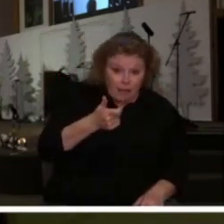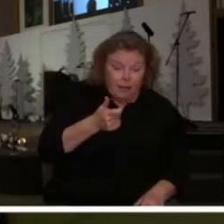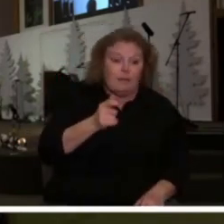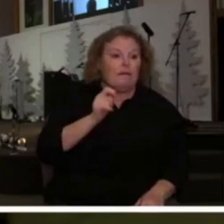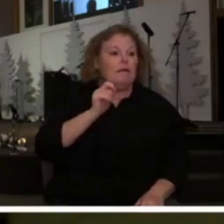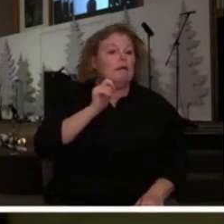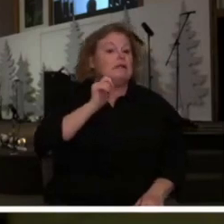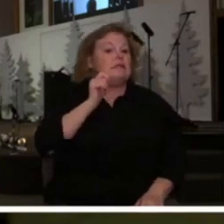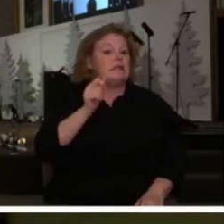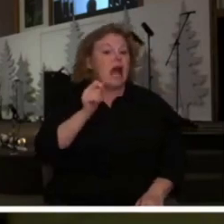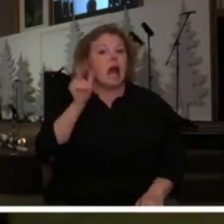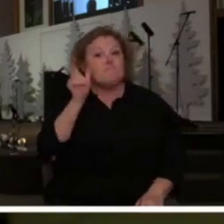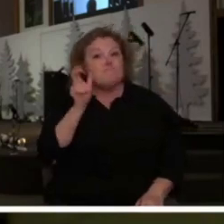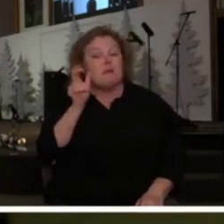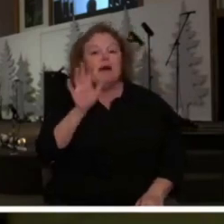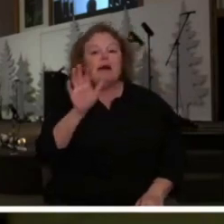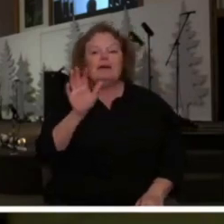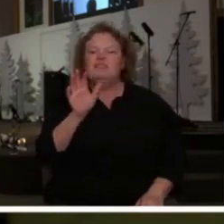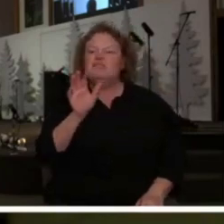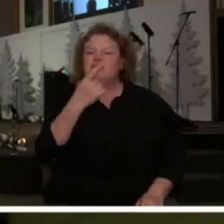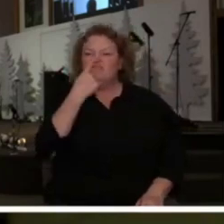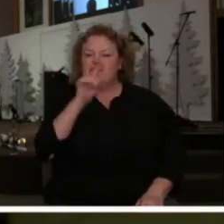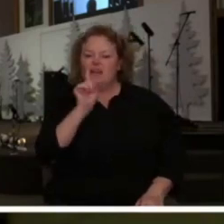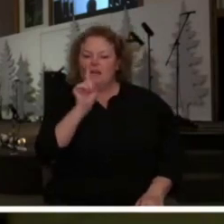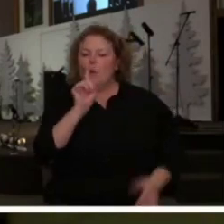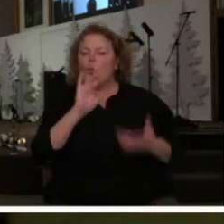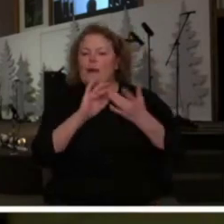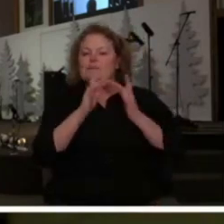didn't see it, then would you please go to our website,